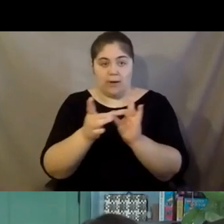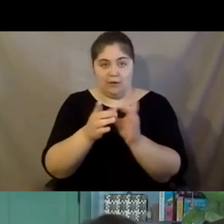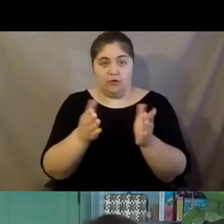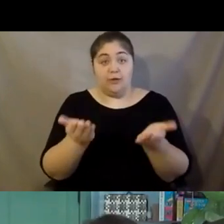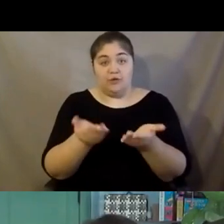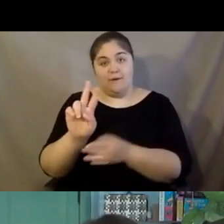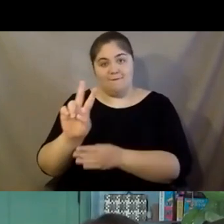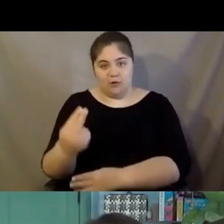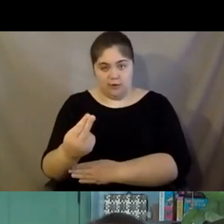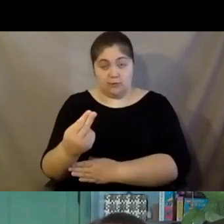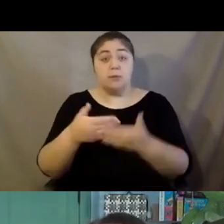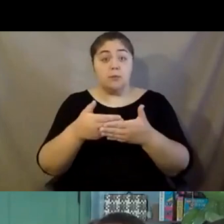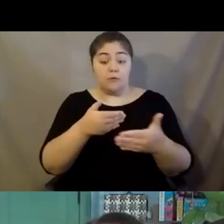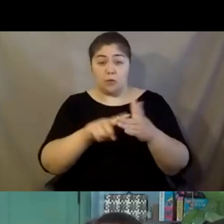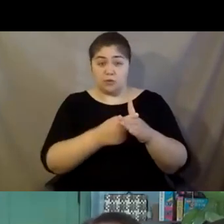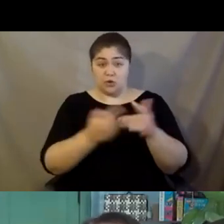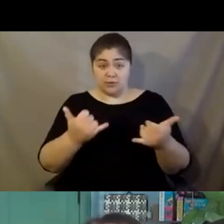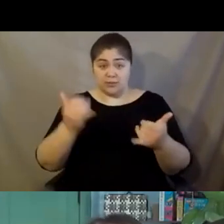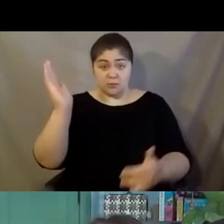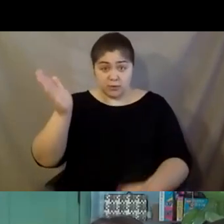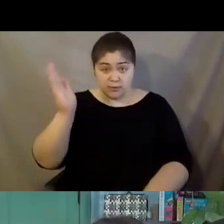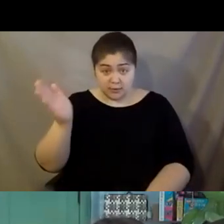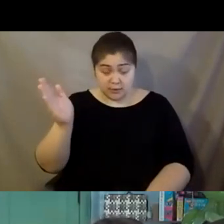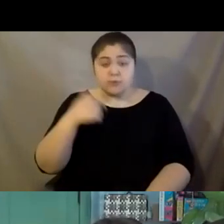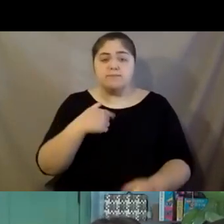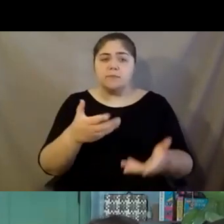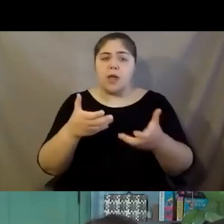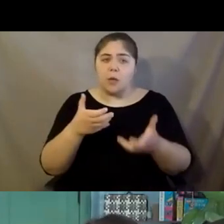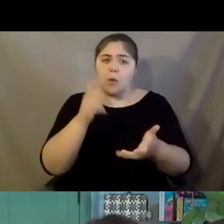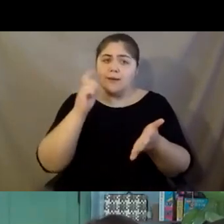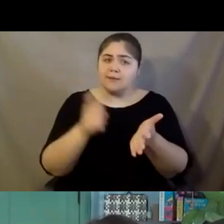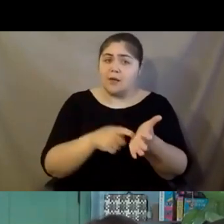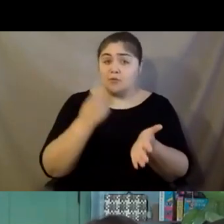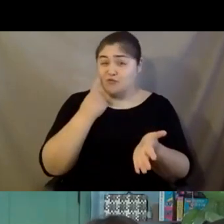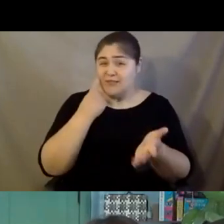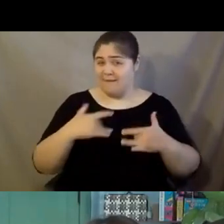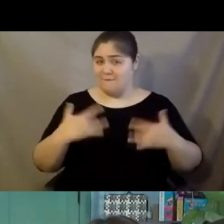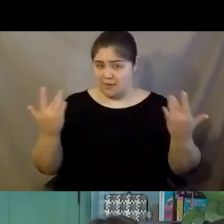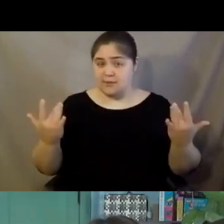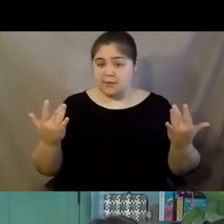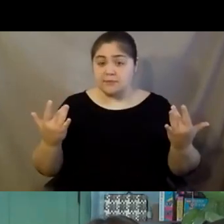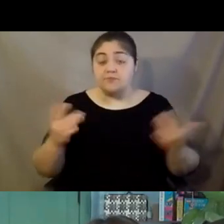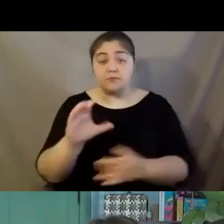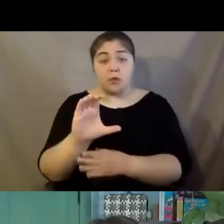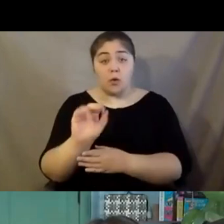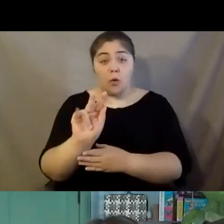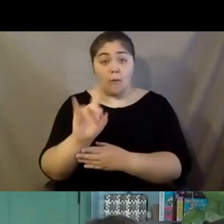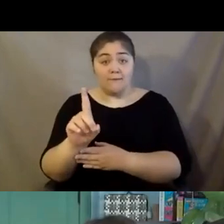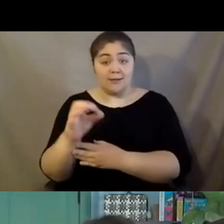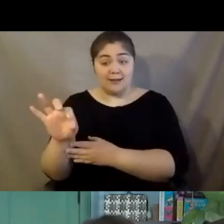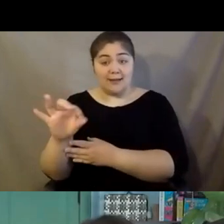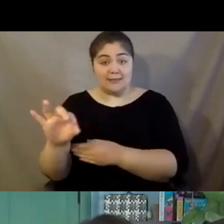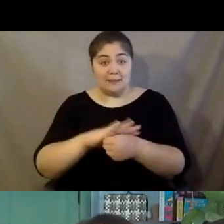Before we begin today's presentation, I'd like to acknowledge some recent events. The COVID-19 pandemic